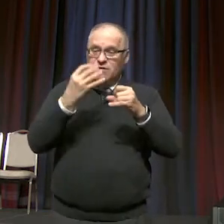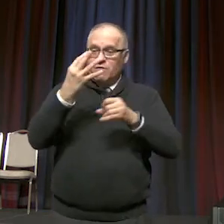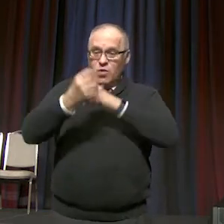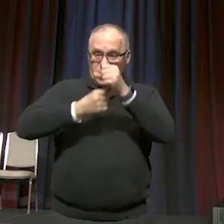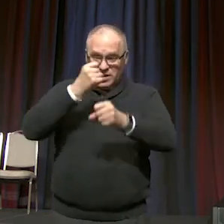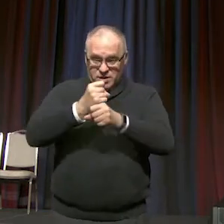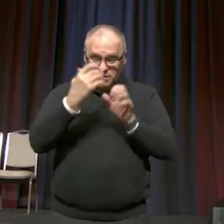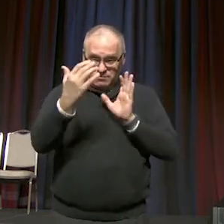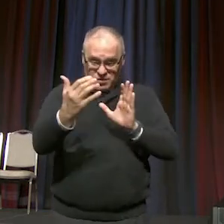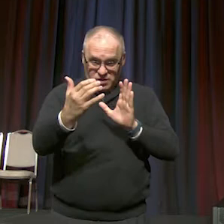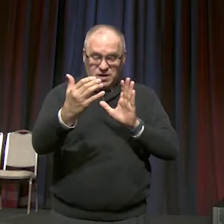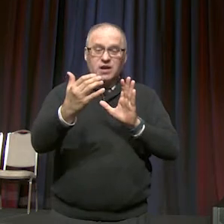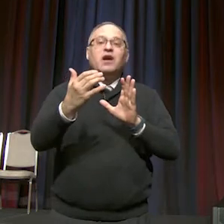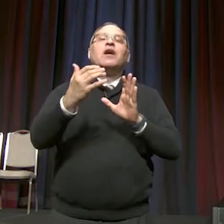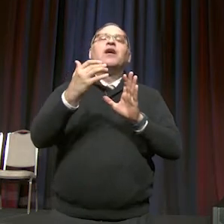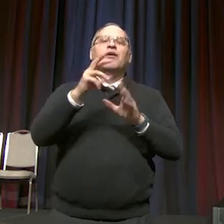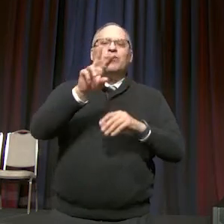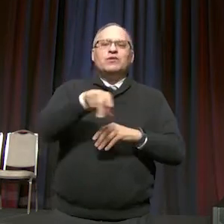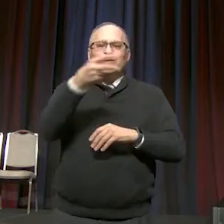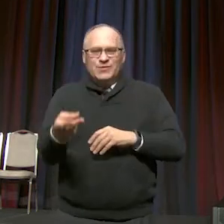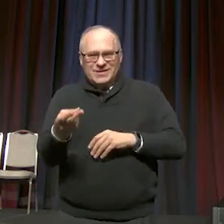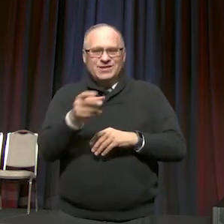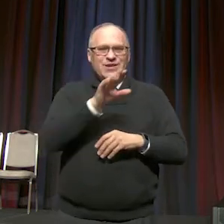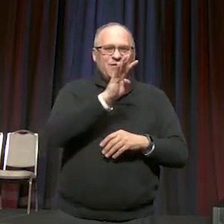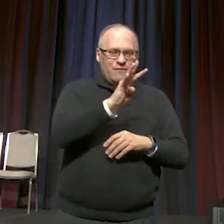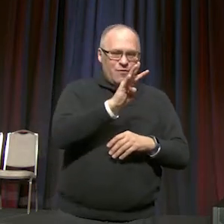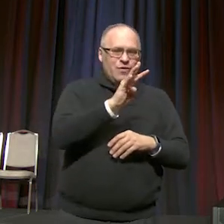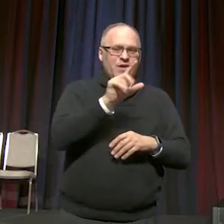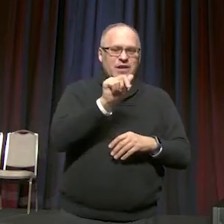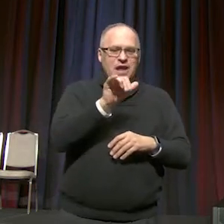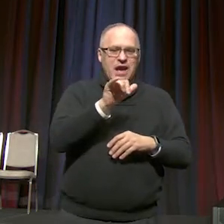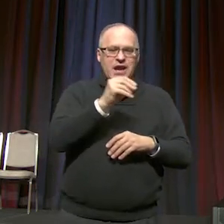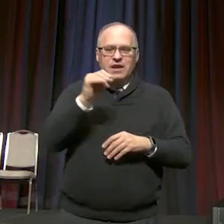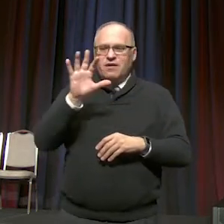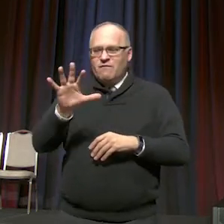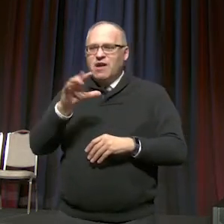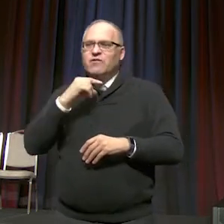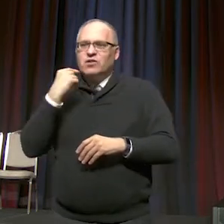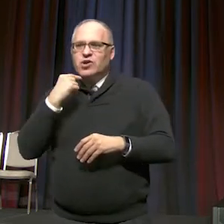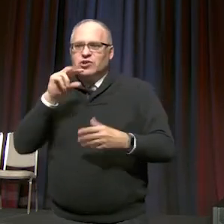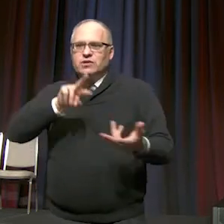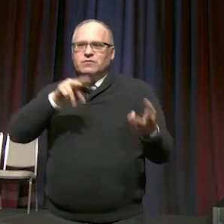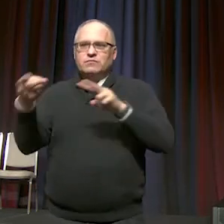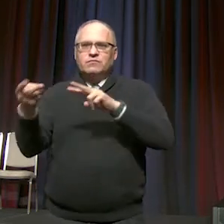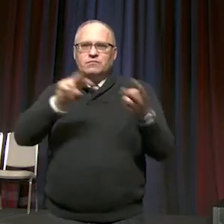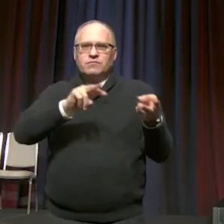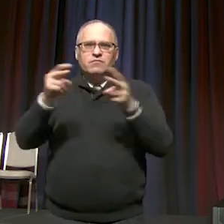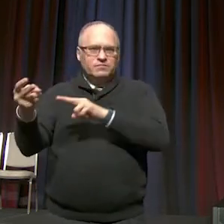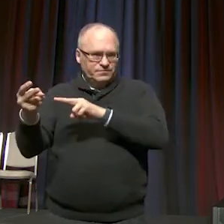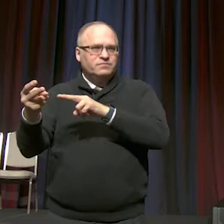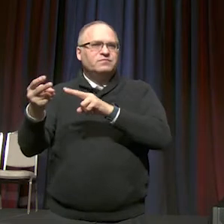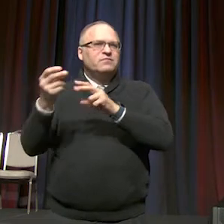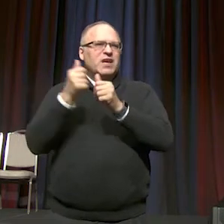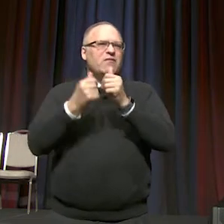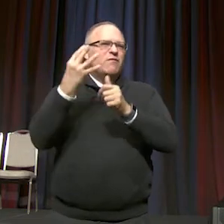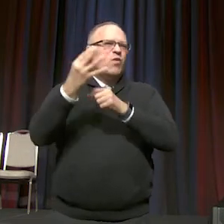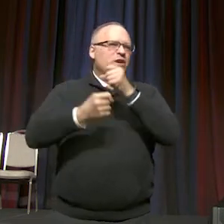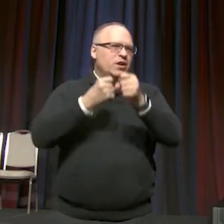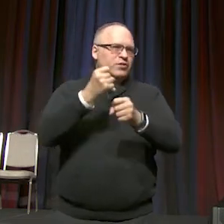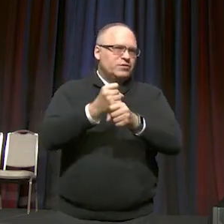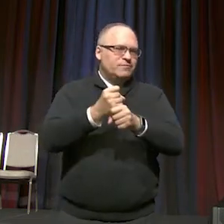from four lay to five clergy. That happens on a regular basis.